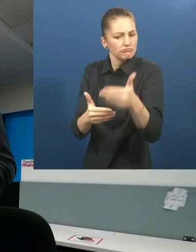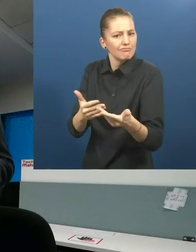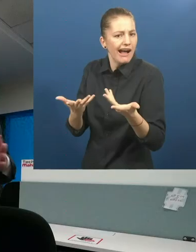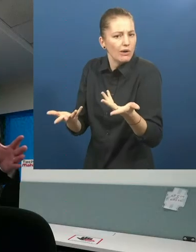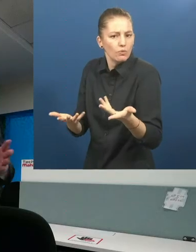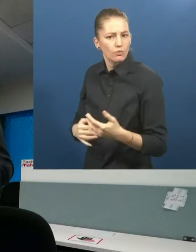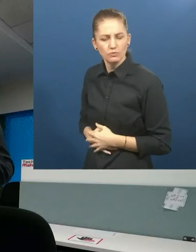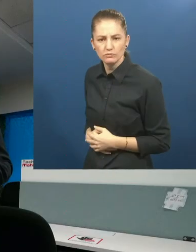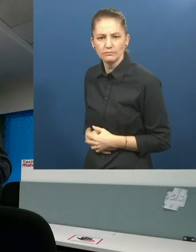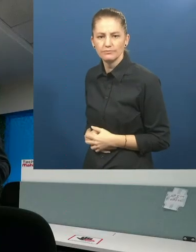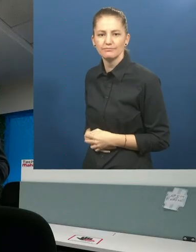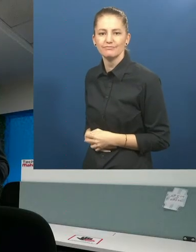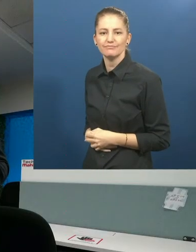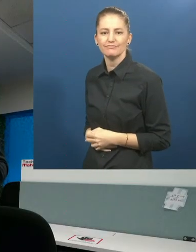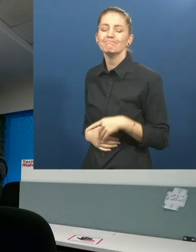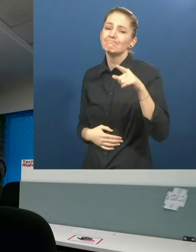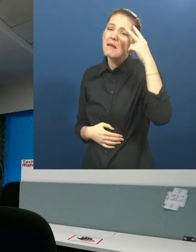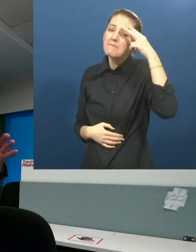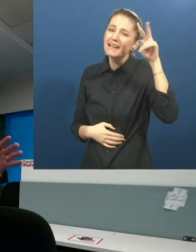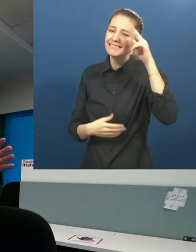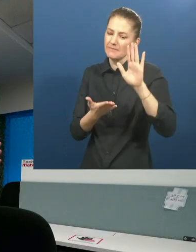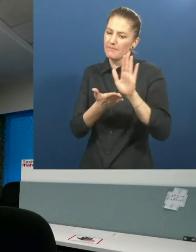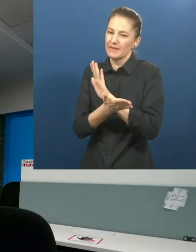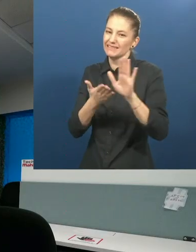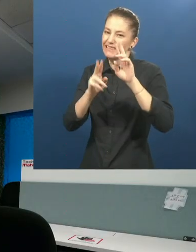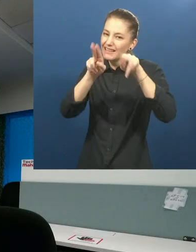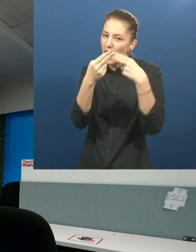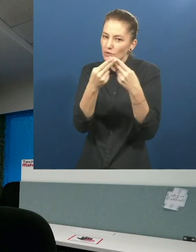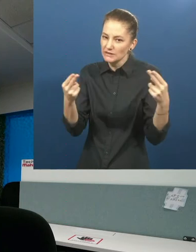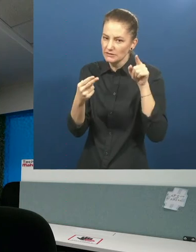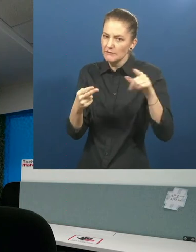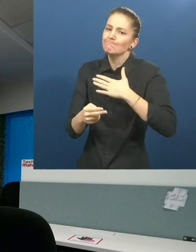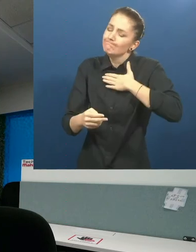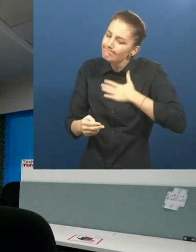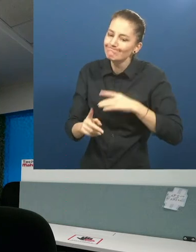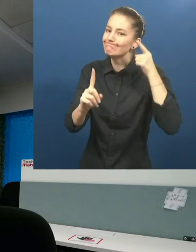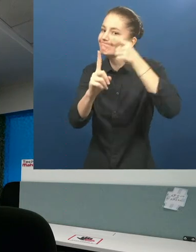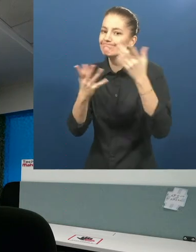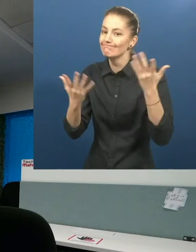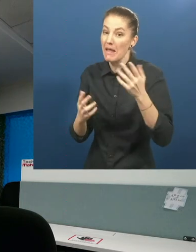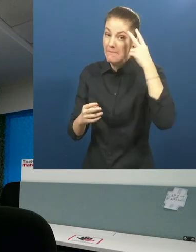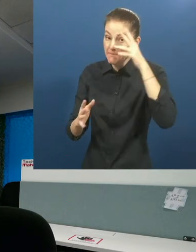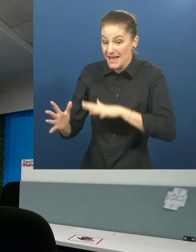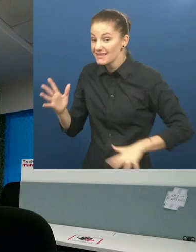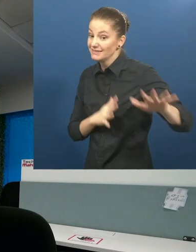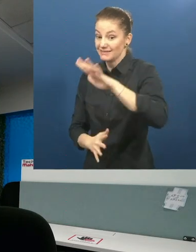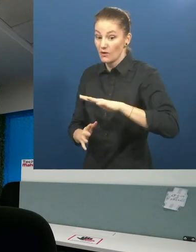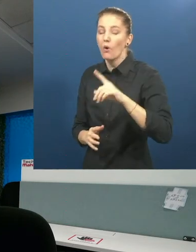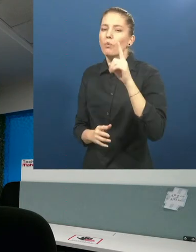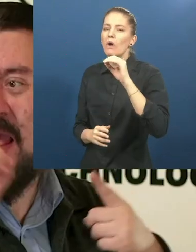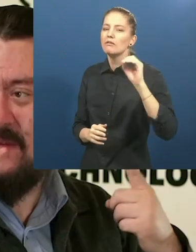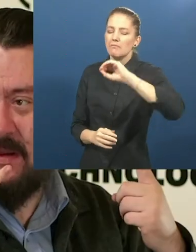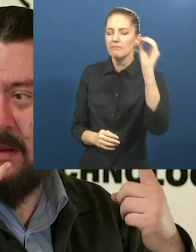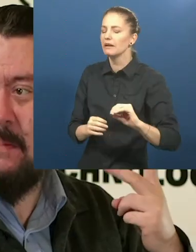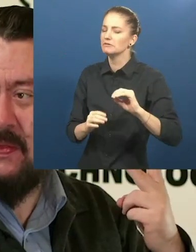El Consejo Micabe de Negocios quiere que todas las empresas de México se vuelvan 100% imponentes. Es por eso que todos los